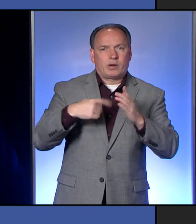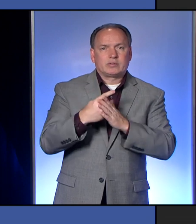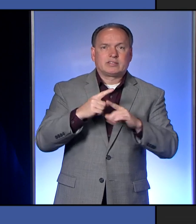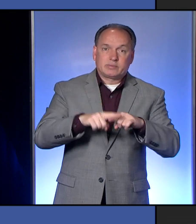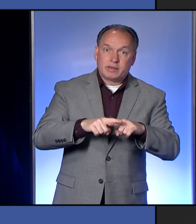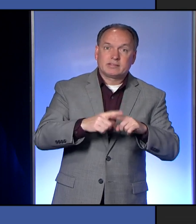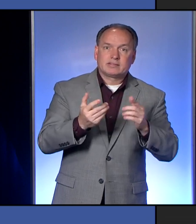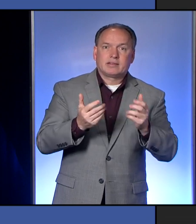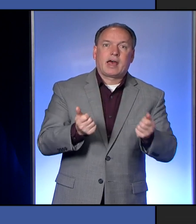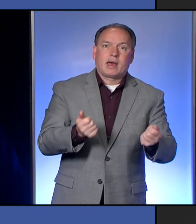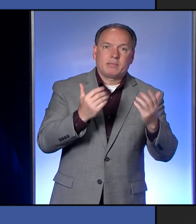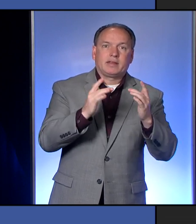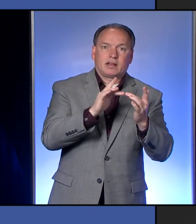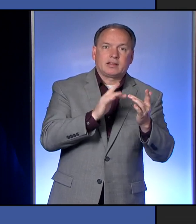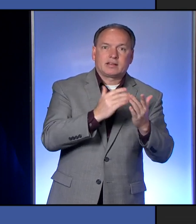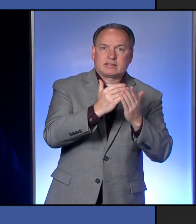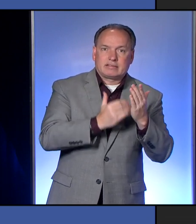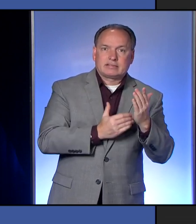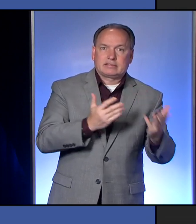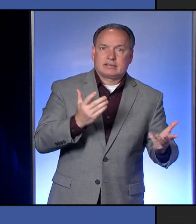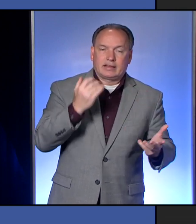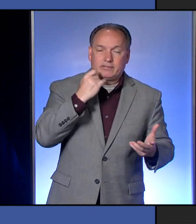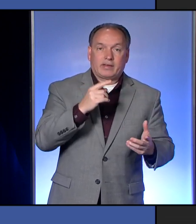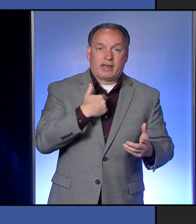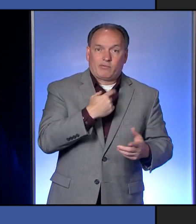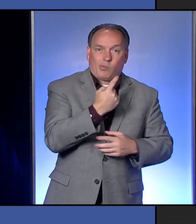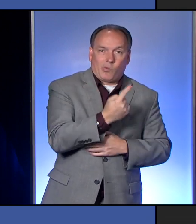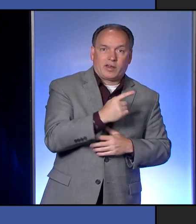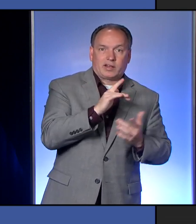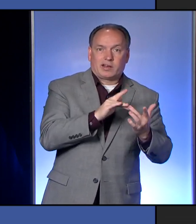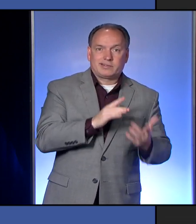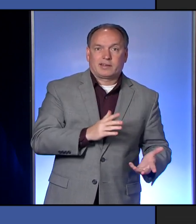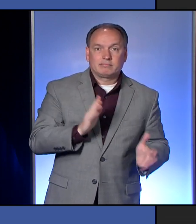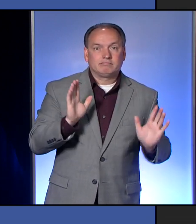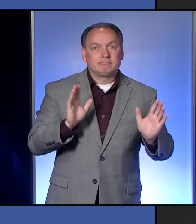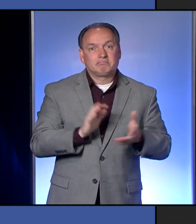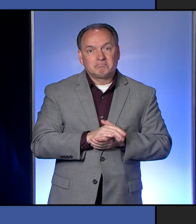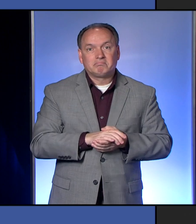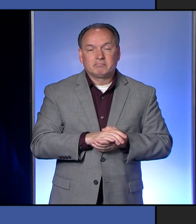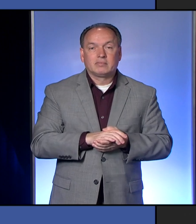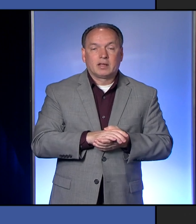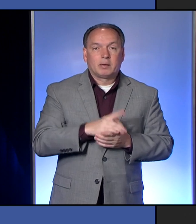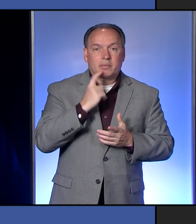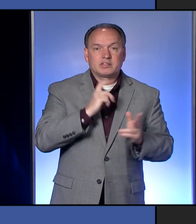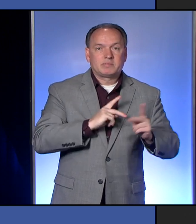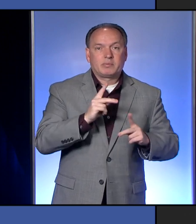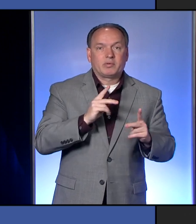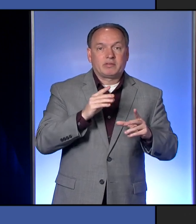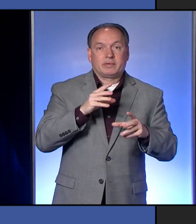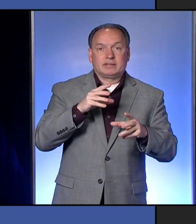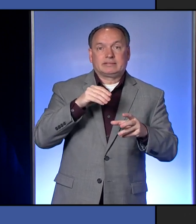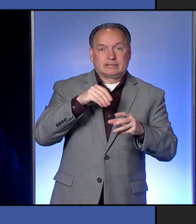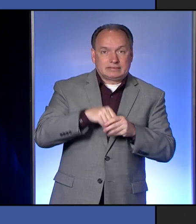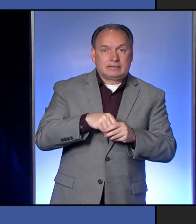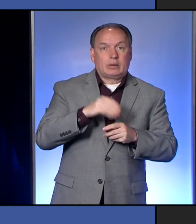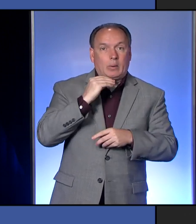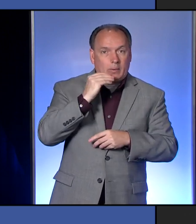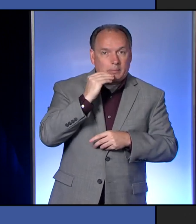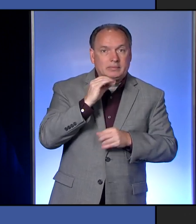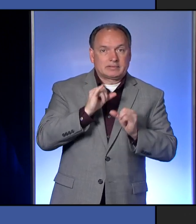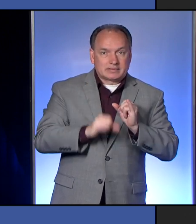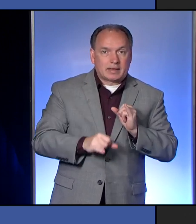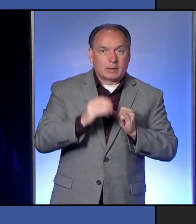many contacts get elicited. If we only have one contact because people have basically been staying at home,